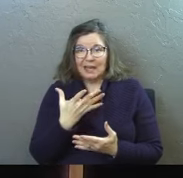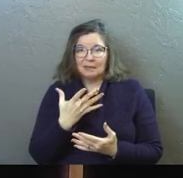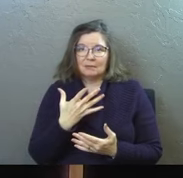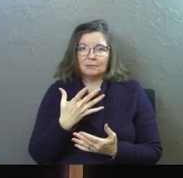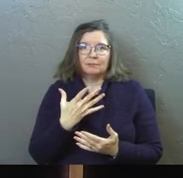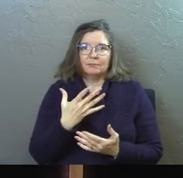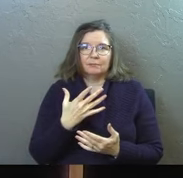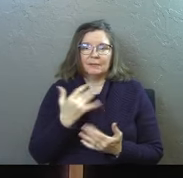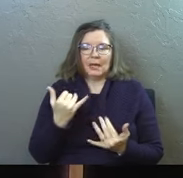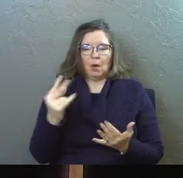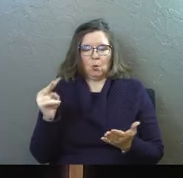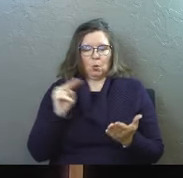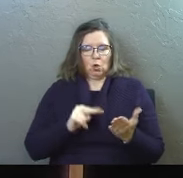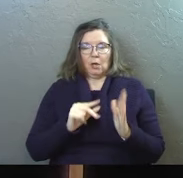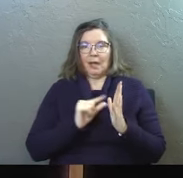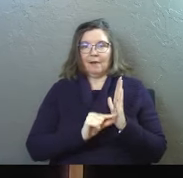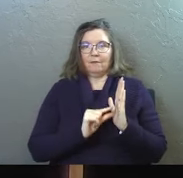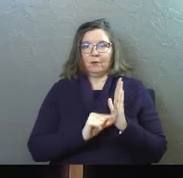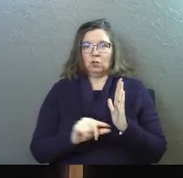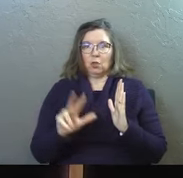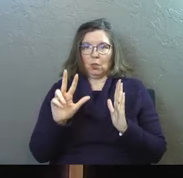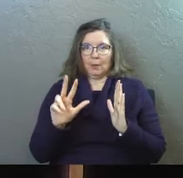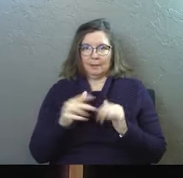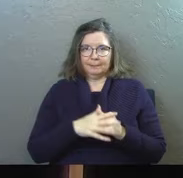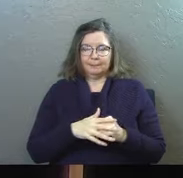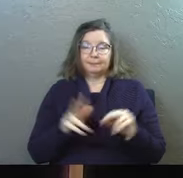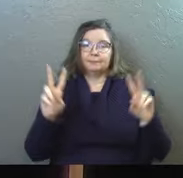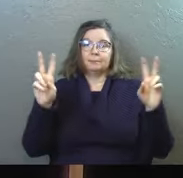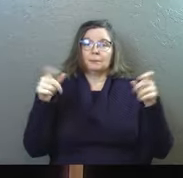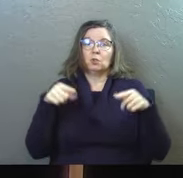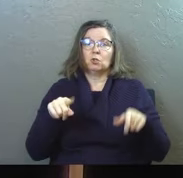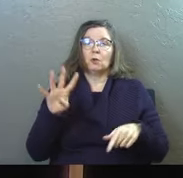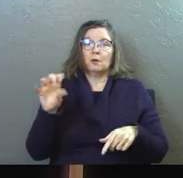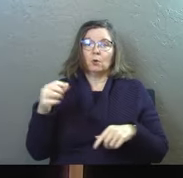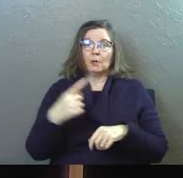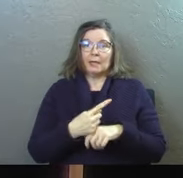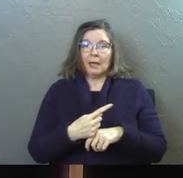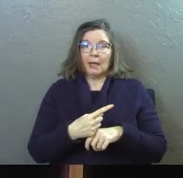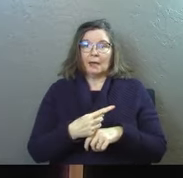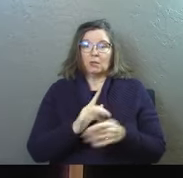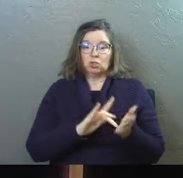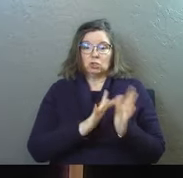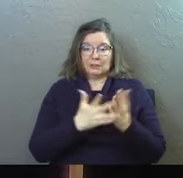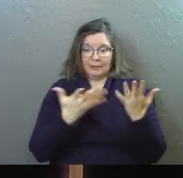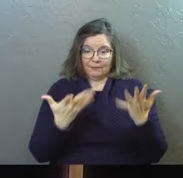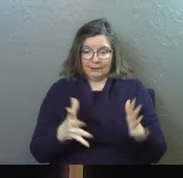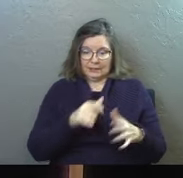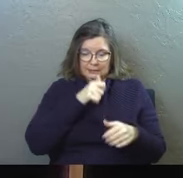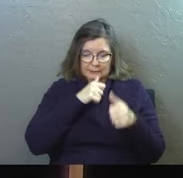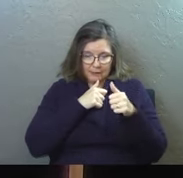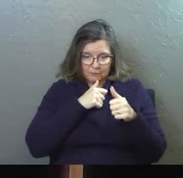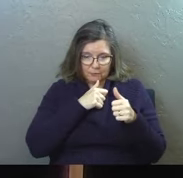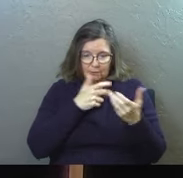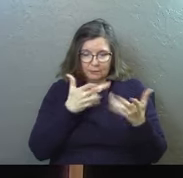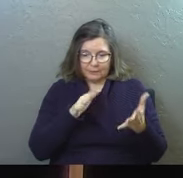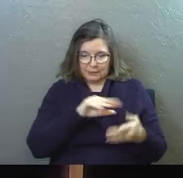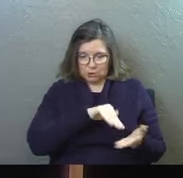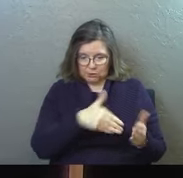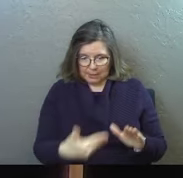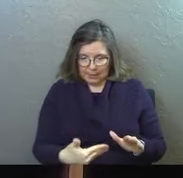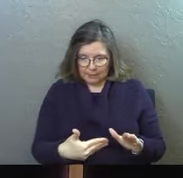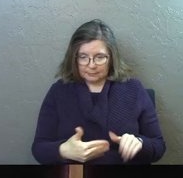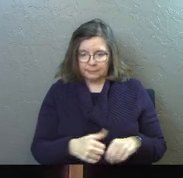you? No, let's go into verse three. During the 40 days after Jesus suffered and died, he appeared to the